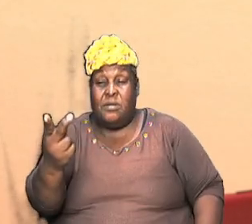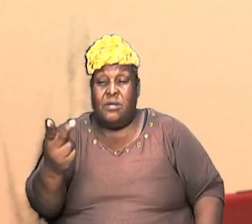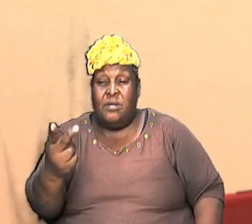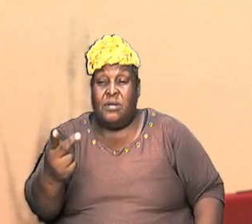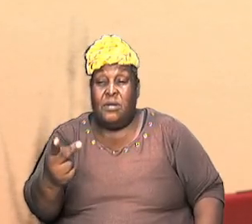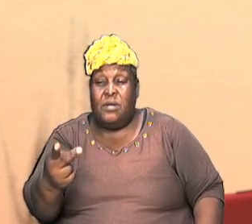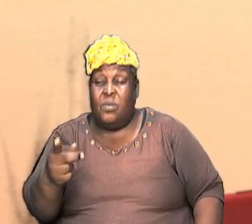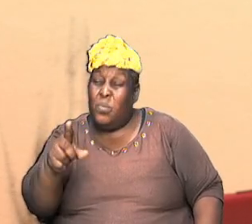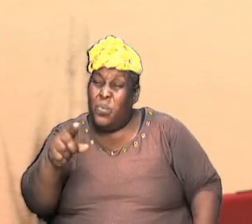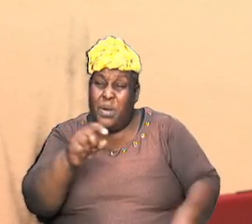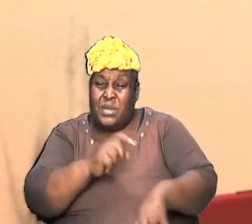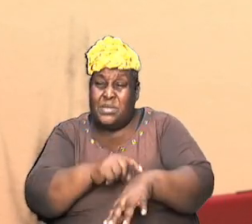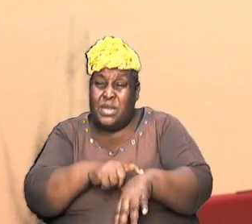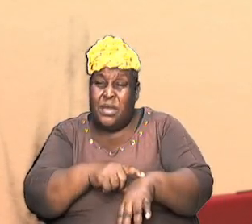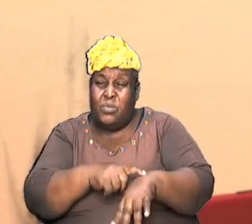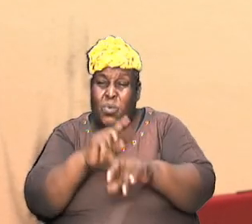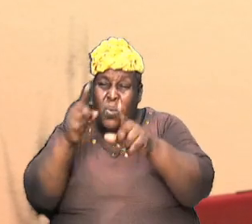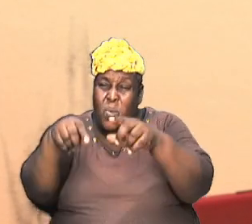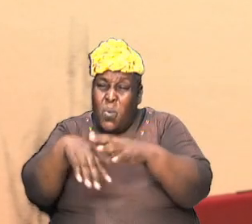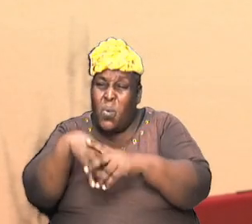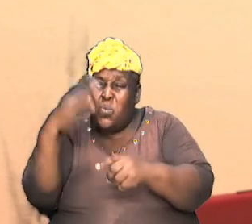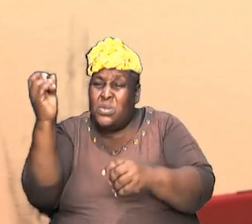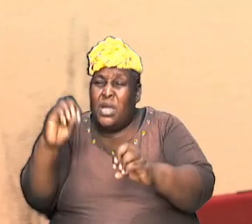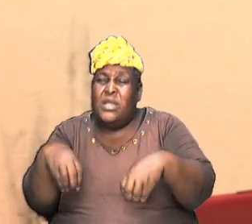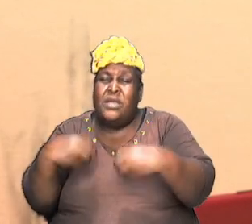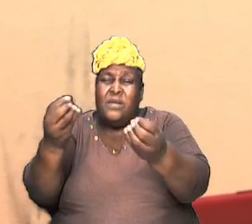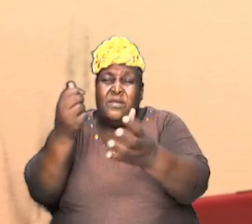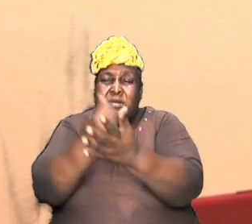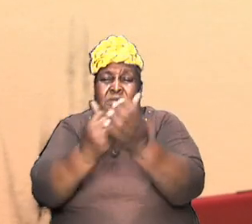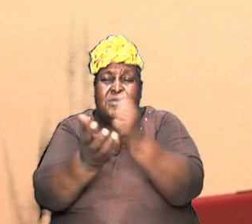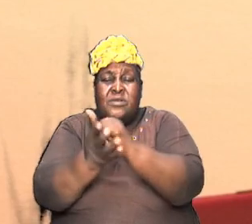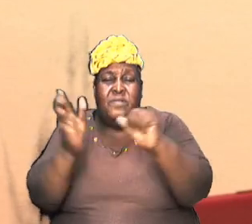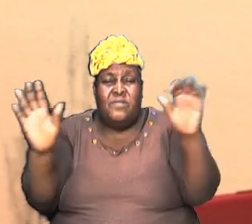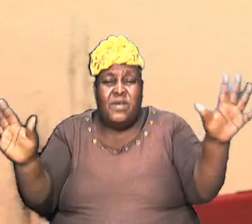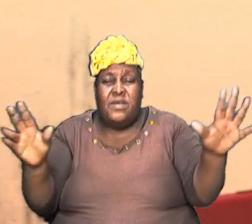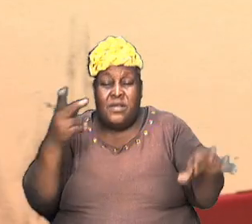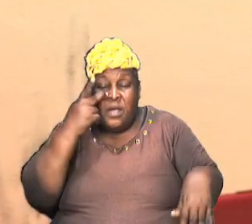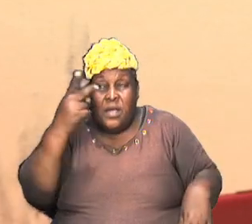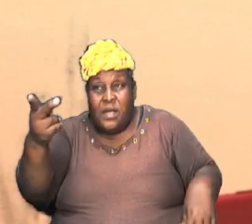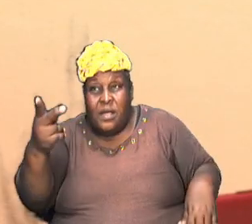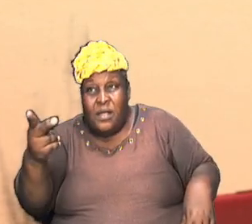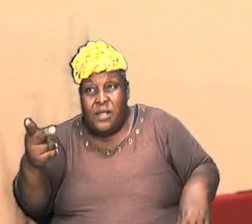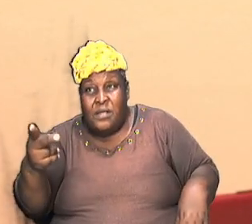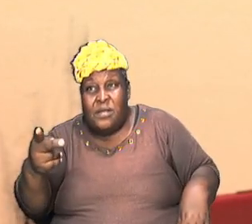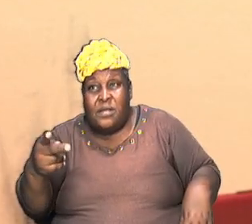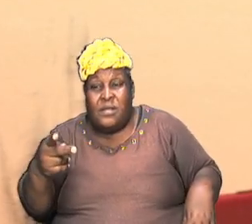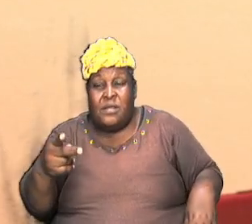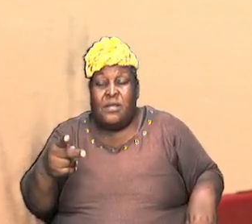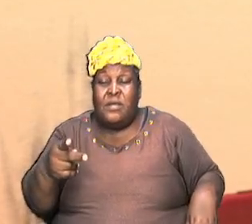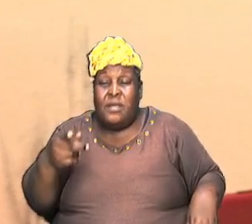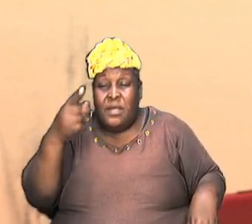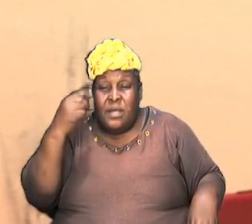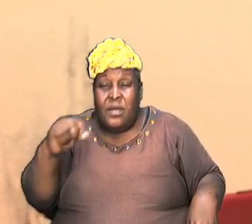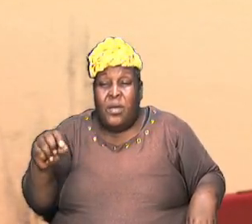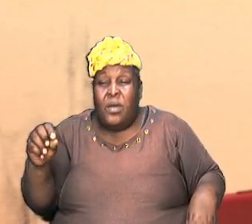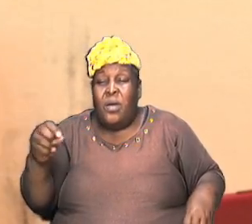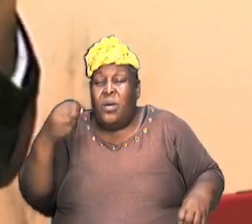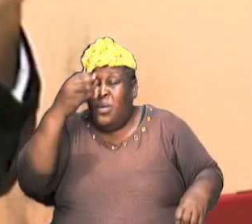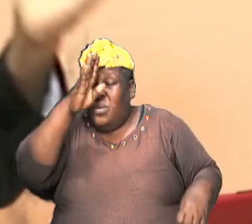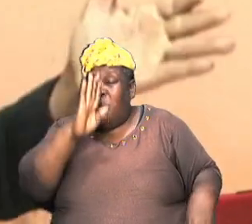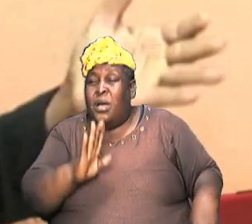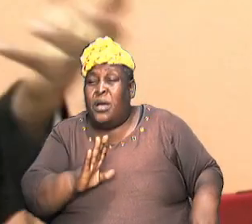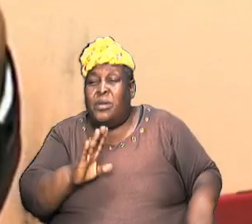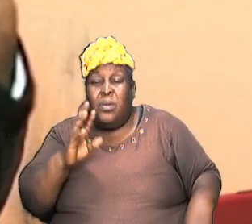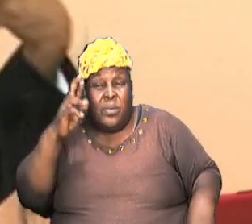at one point when he went out and he went to offer up sacrifice and said look I'm offer up a sacrifice because oh God